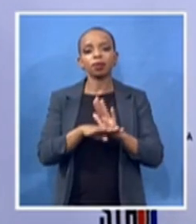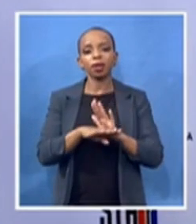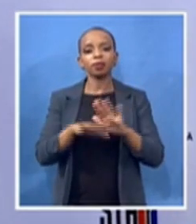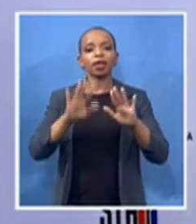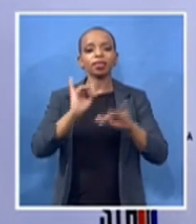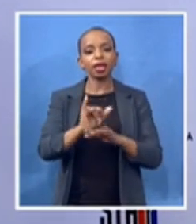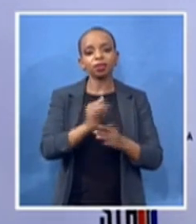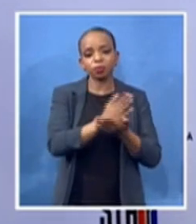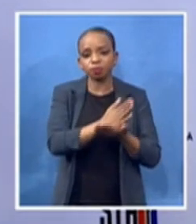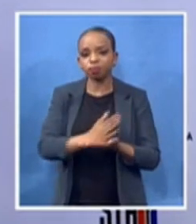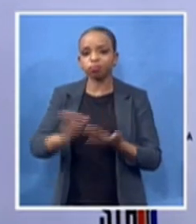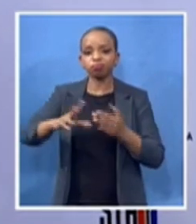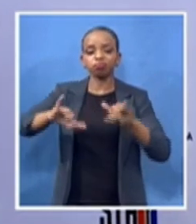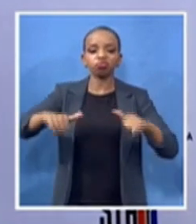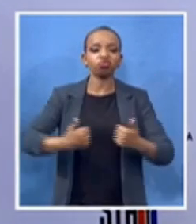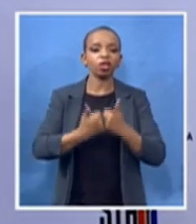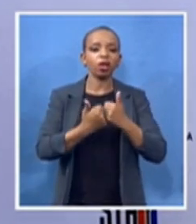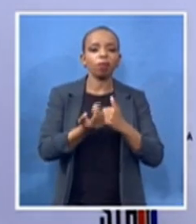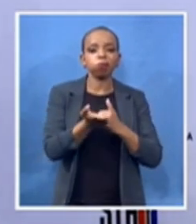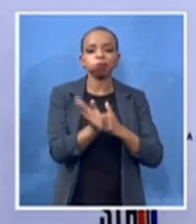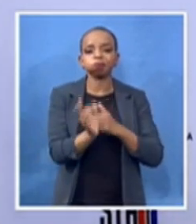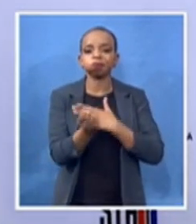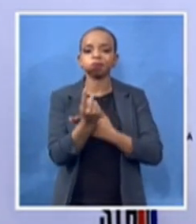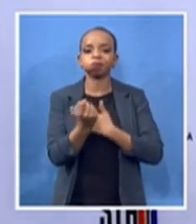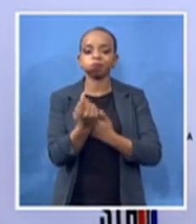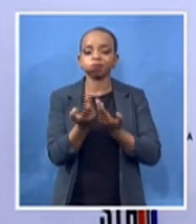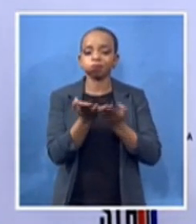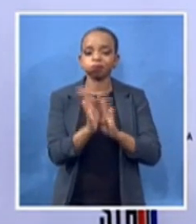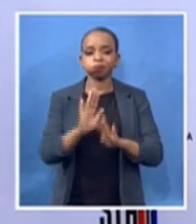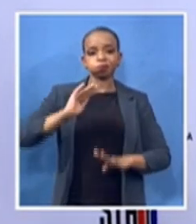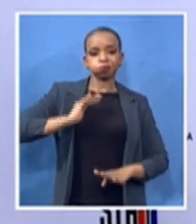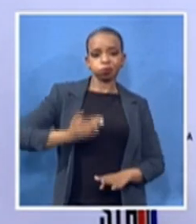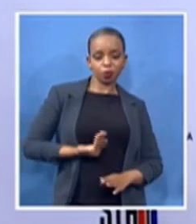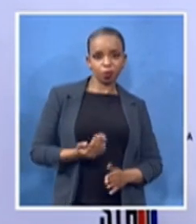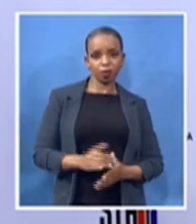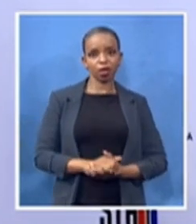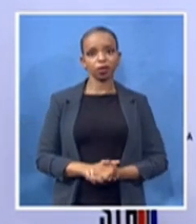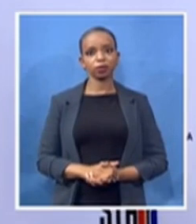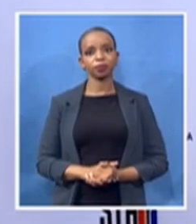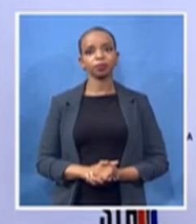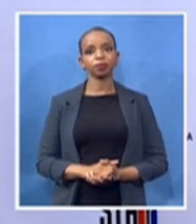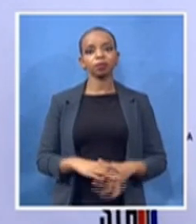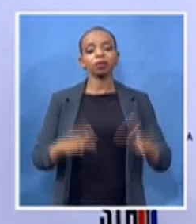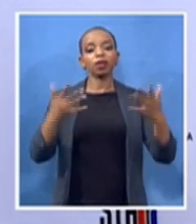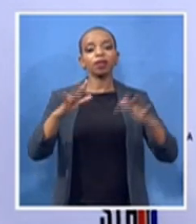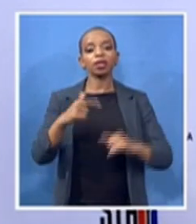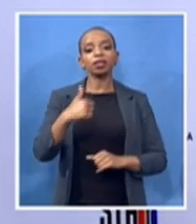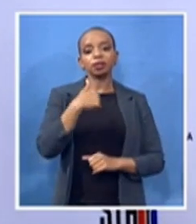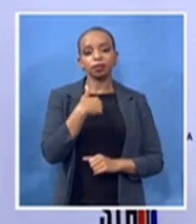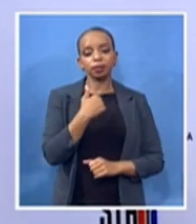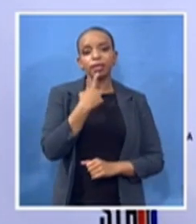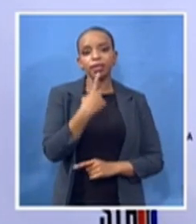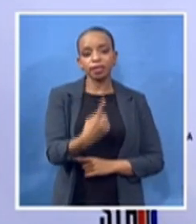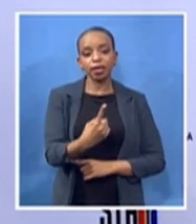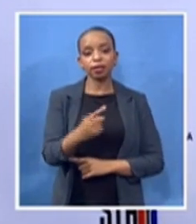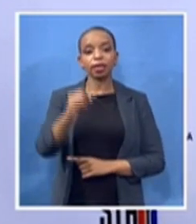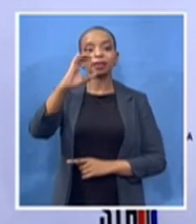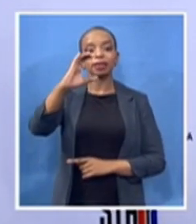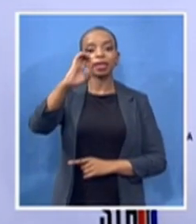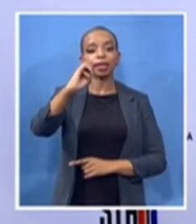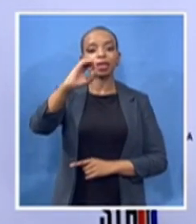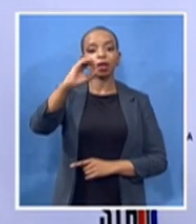like i've mentioned before the ceo already alluded to some of the programs that we will be facilitating at the